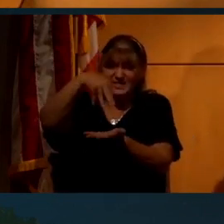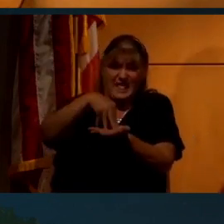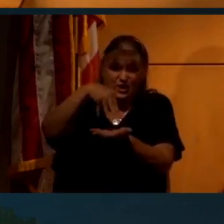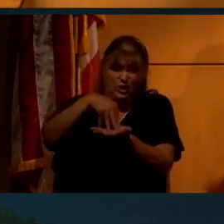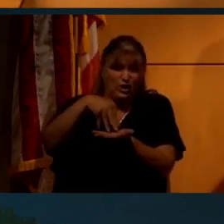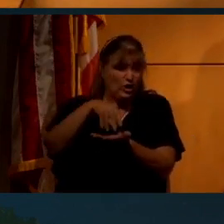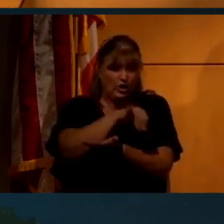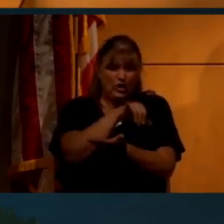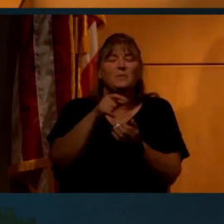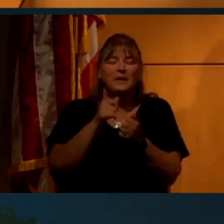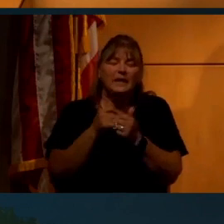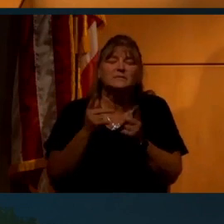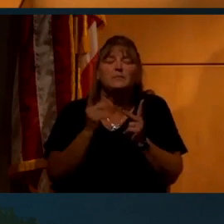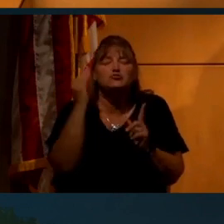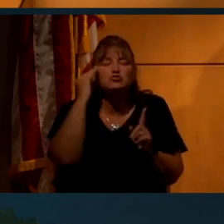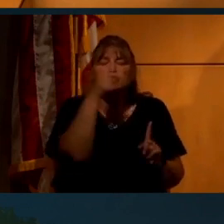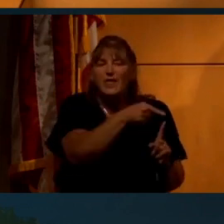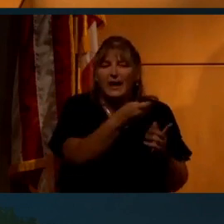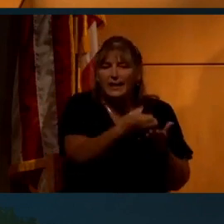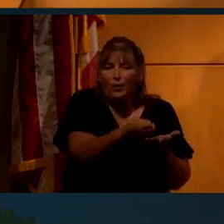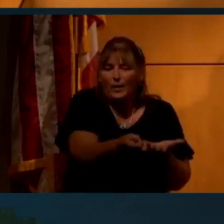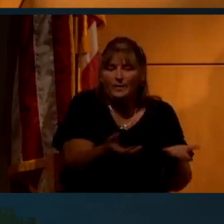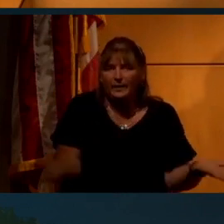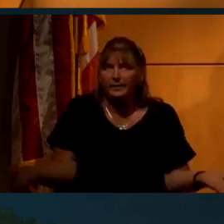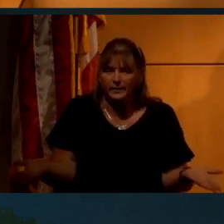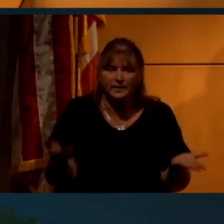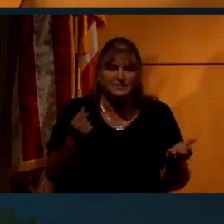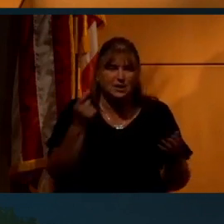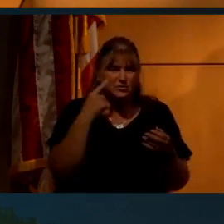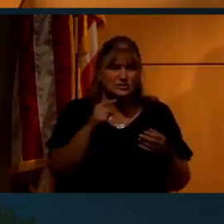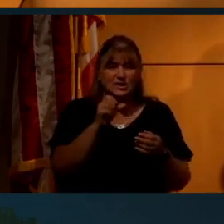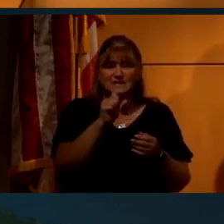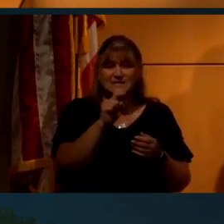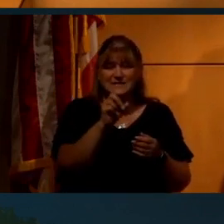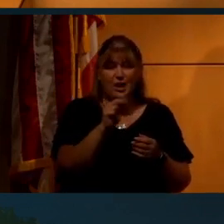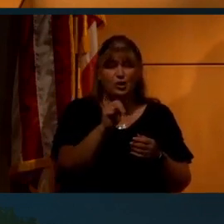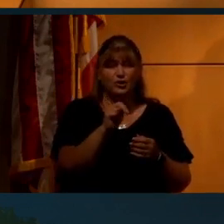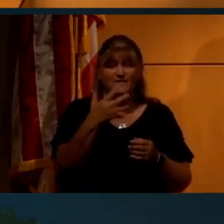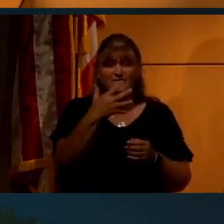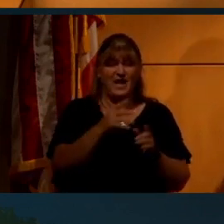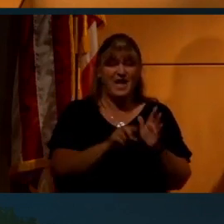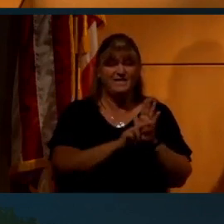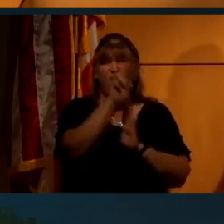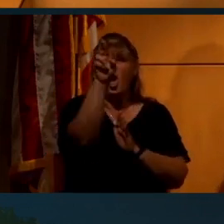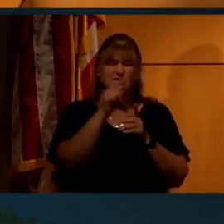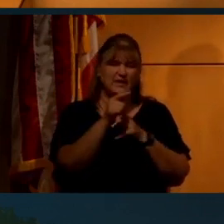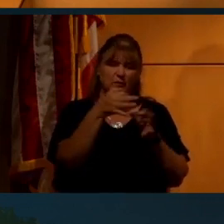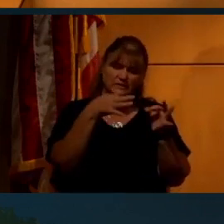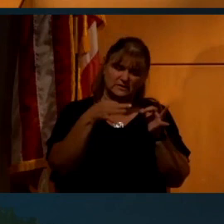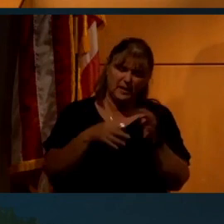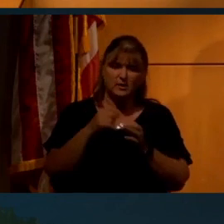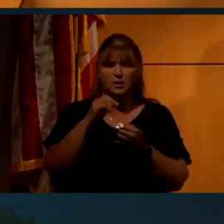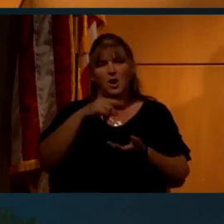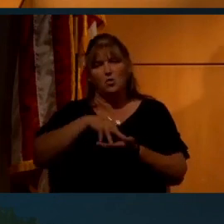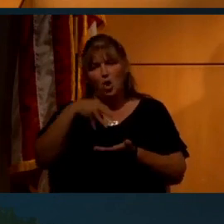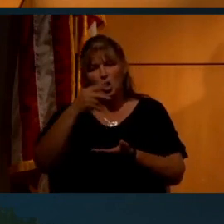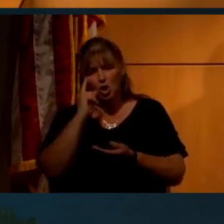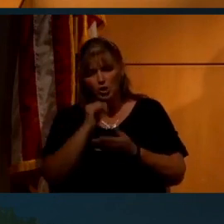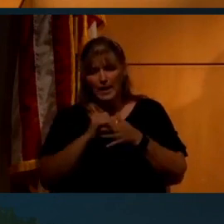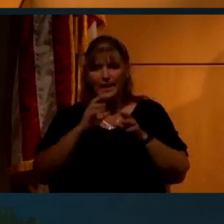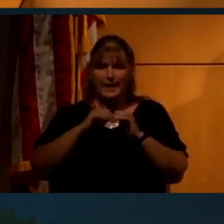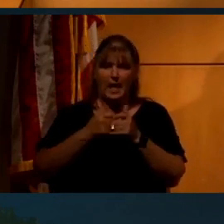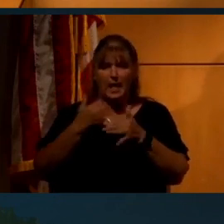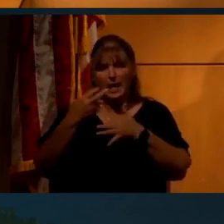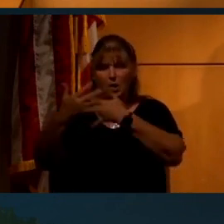Because the public was familiar with that equipment. And so to see a Saturn V launch, you didn't have to go to a lot of explanations of what the rocket was or how the mission